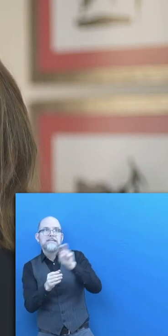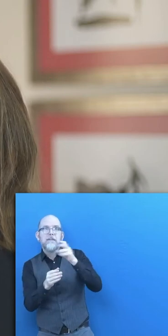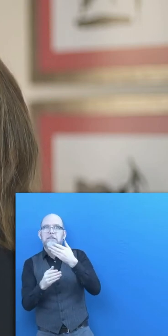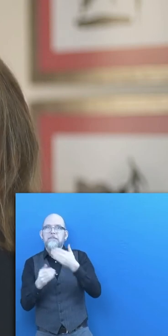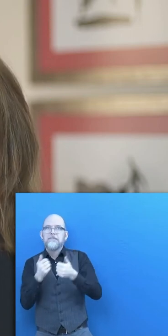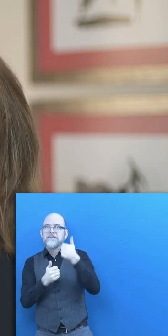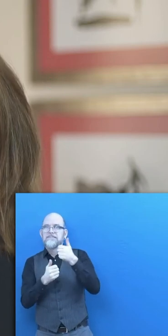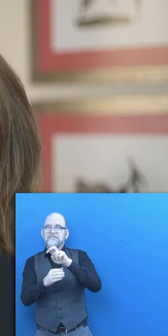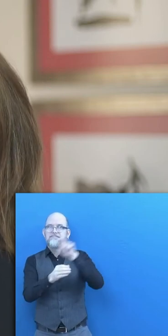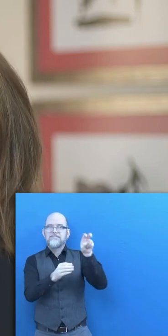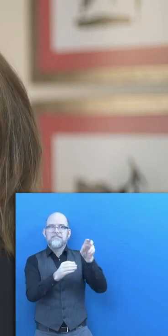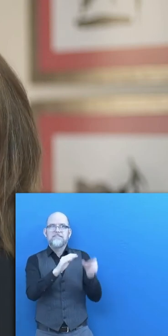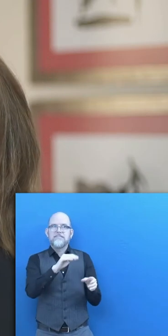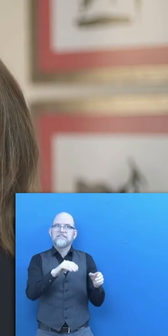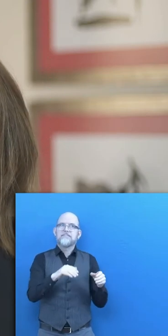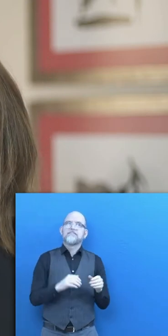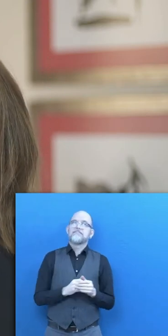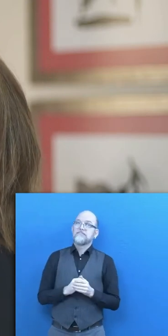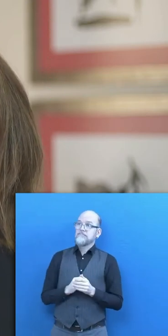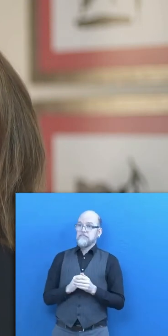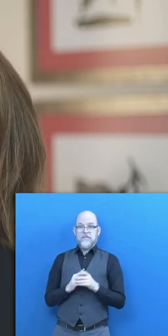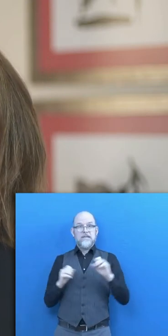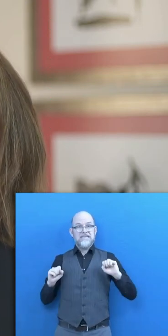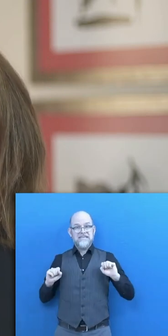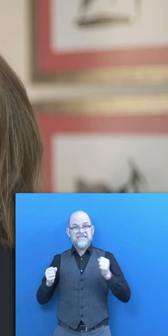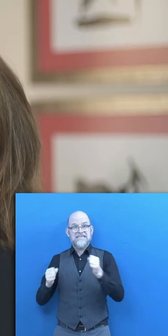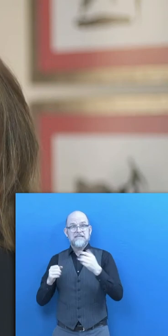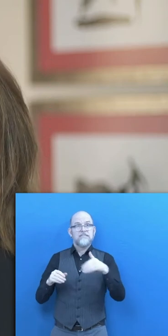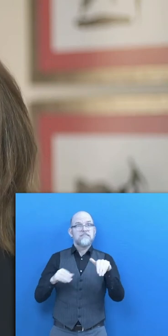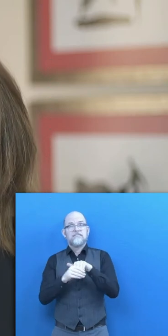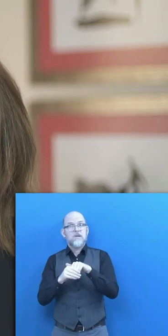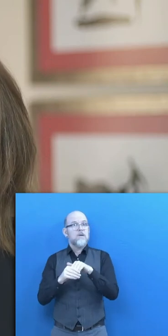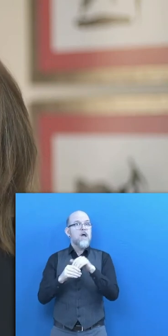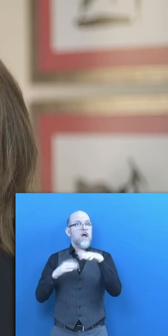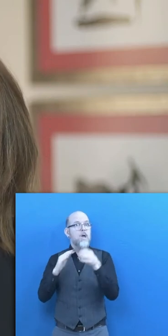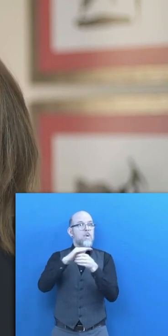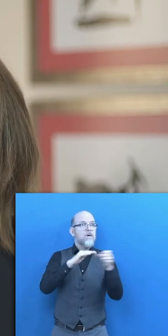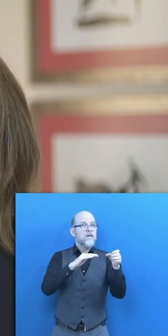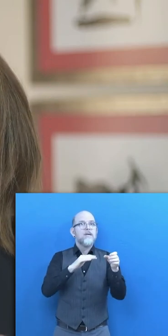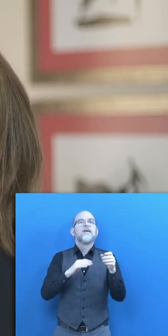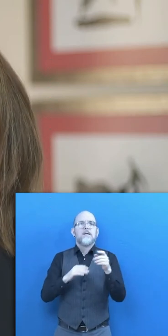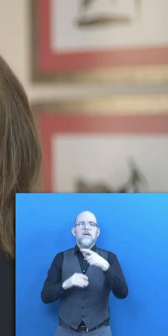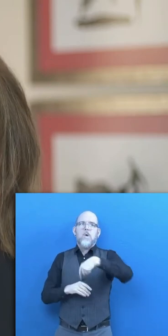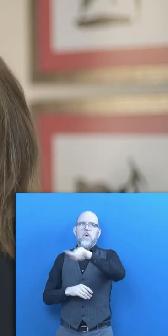labour market soon. To implement this kind of initiatives, firstly, we need all actors